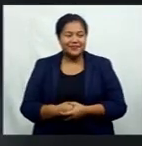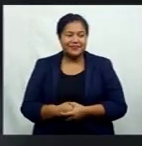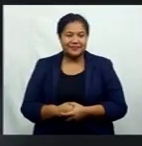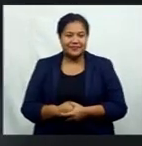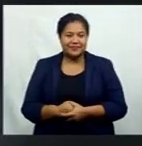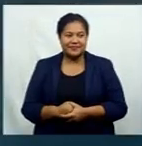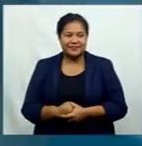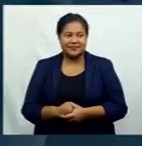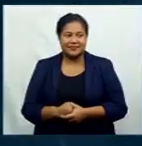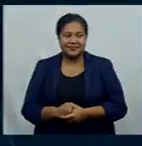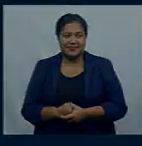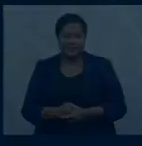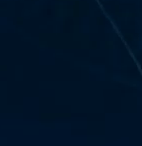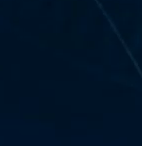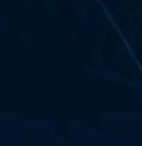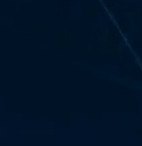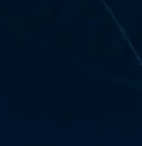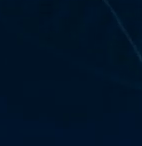FBC News.